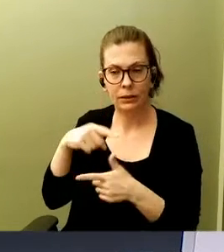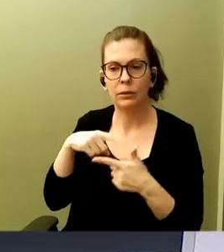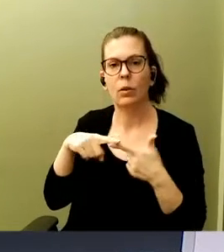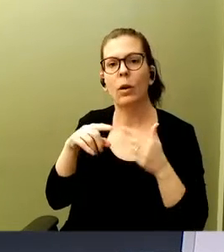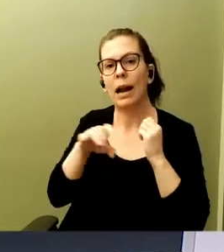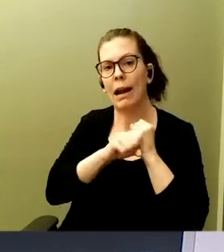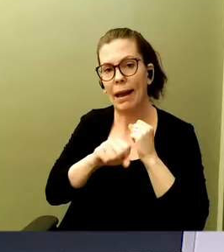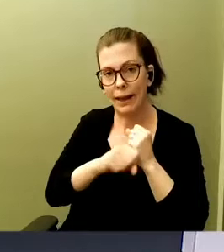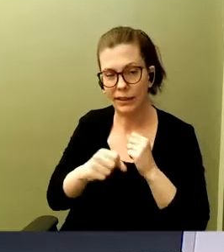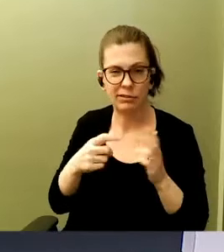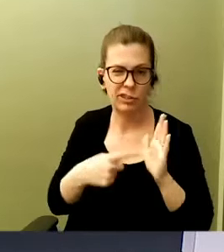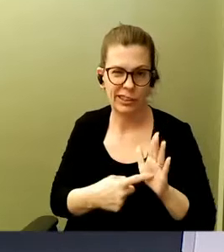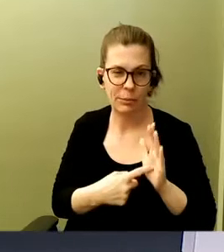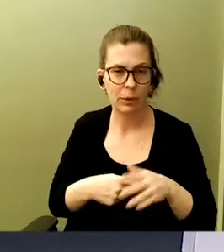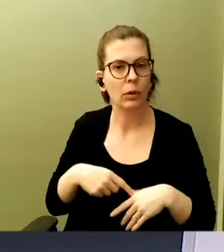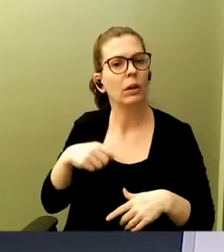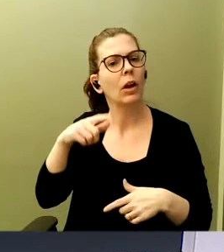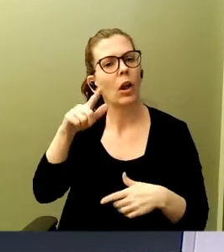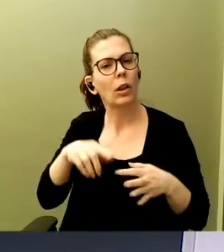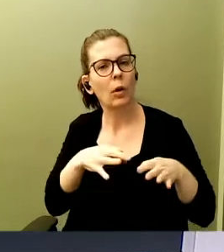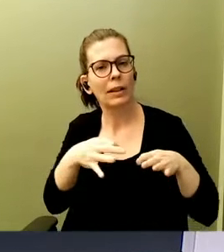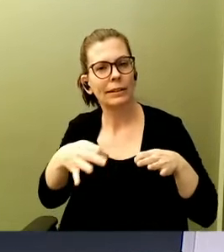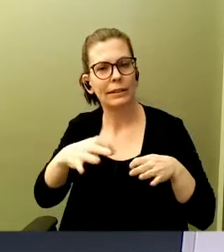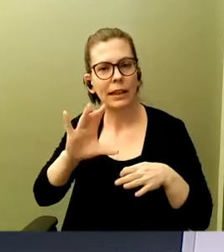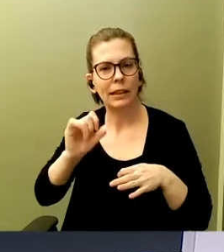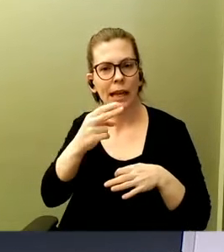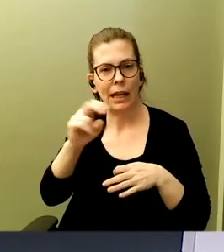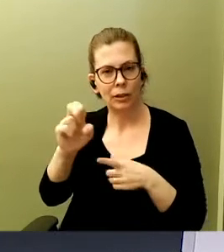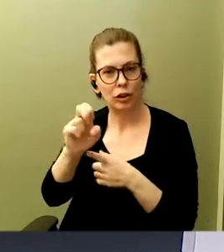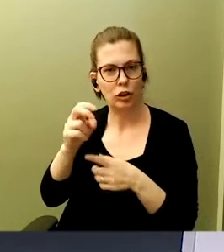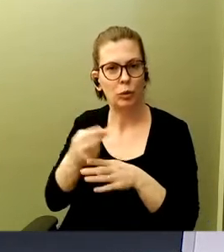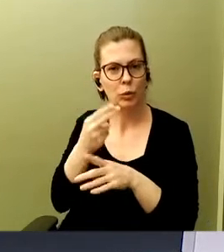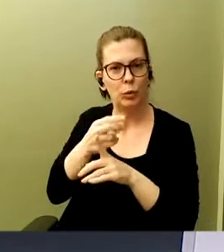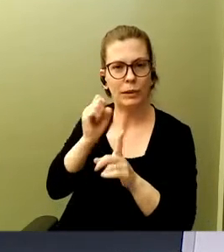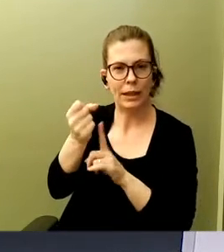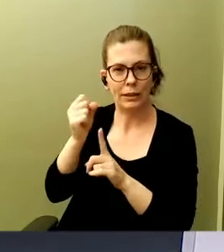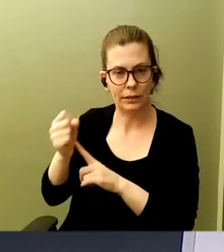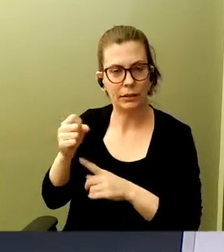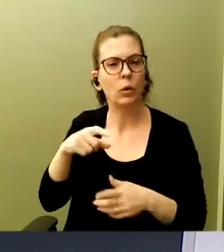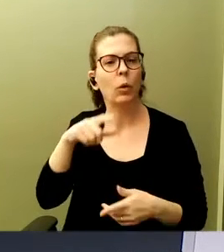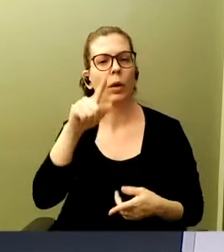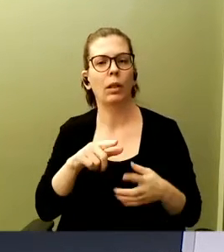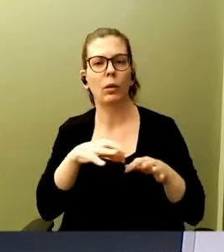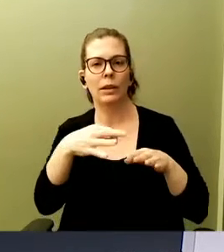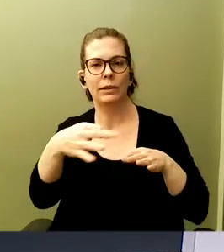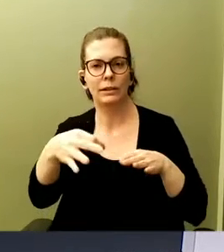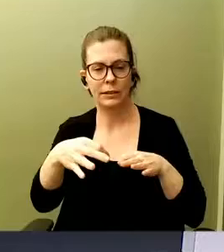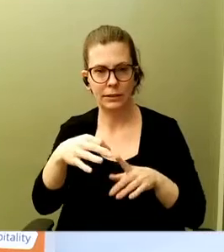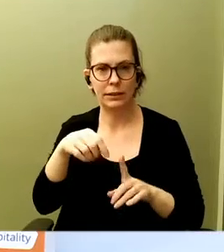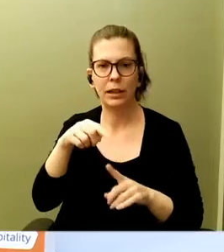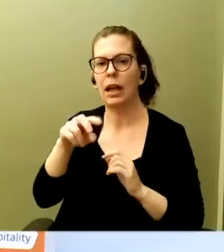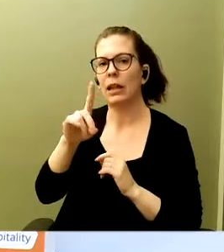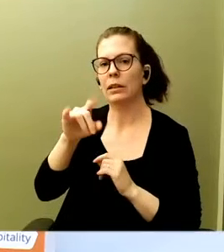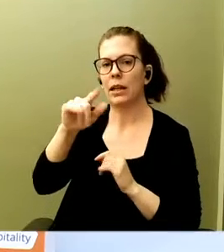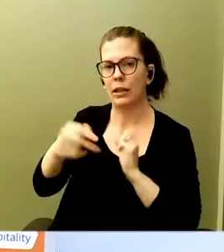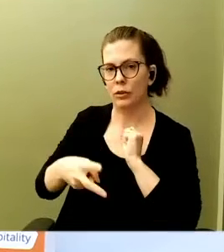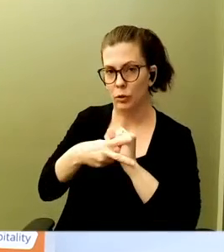there's a bunch of low-latency cash use cases, for example, or low-latency data stores. So customers tend to